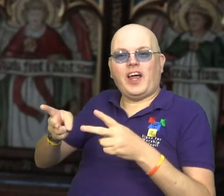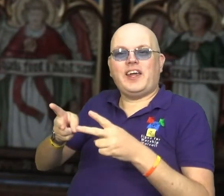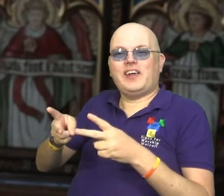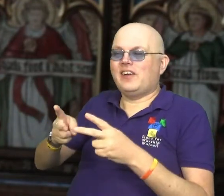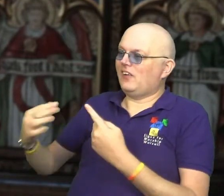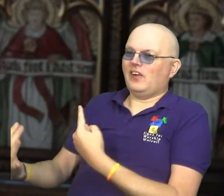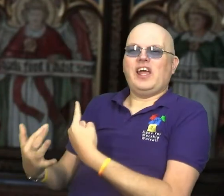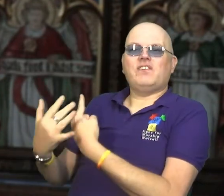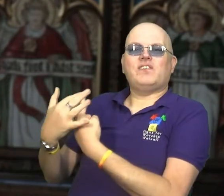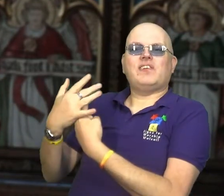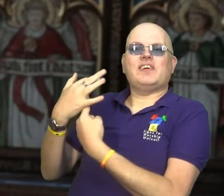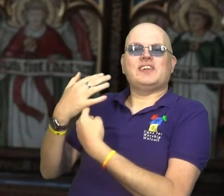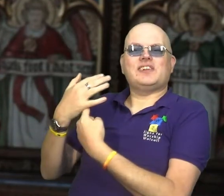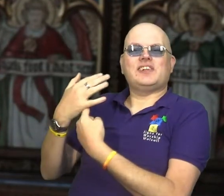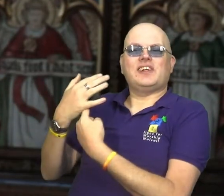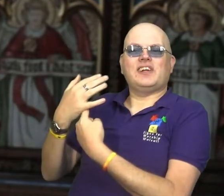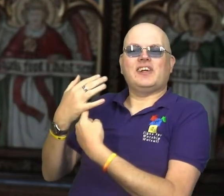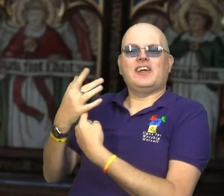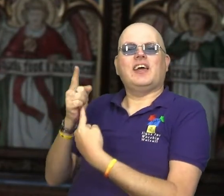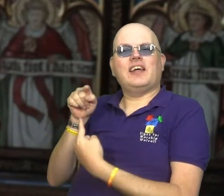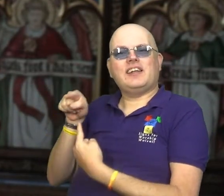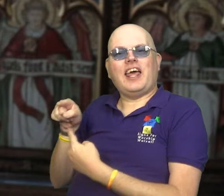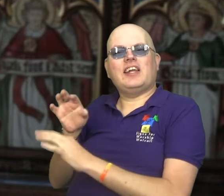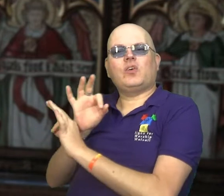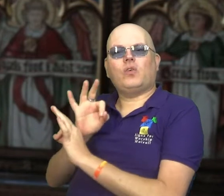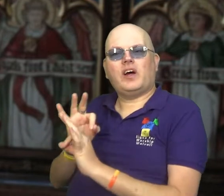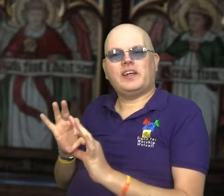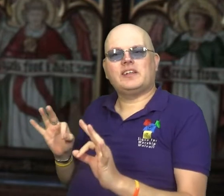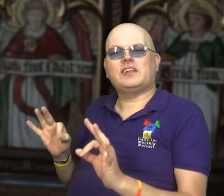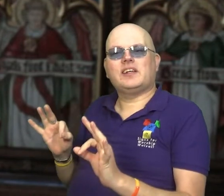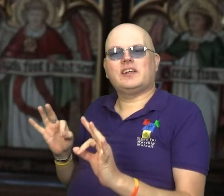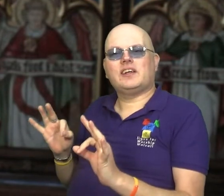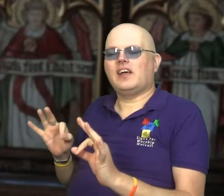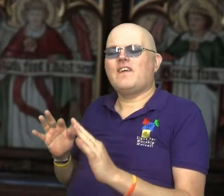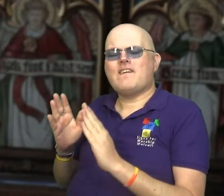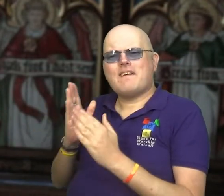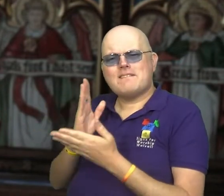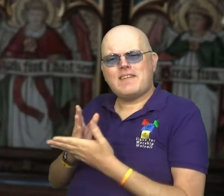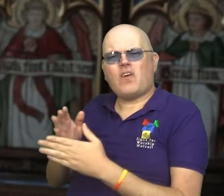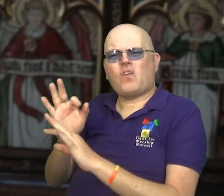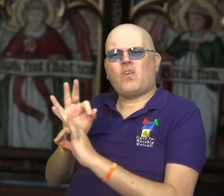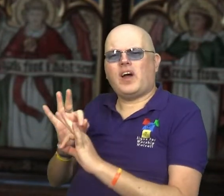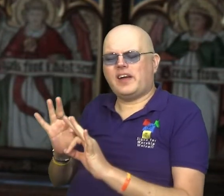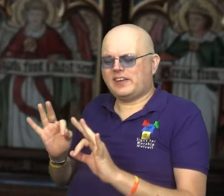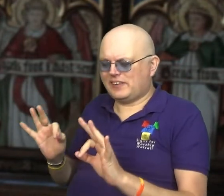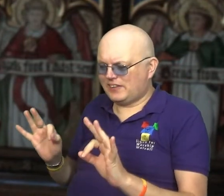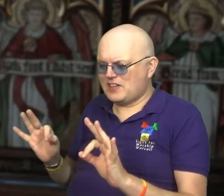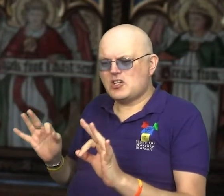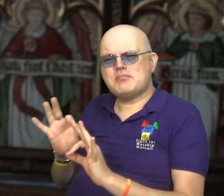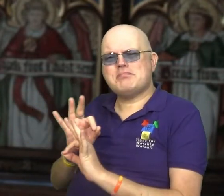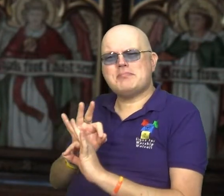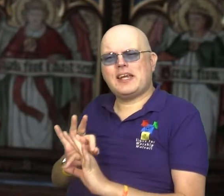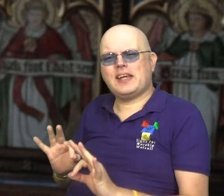to influence you. And it's only through the quietness, through the real quietness, through the